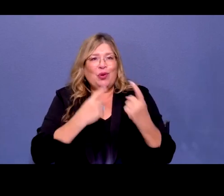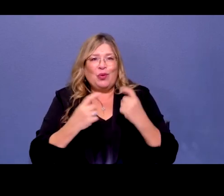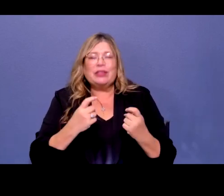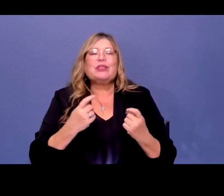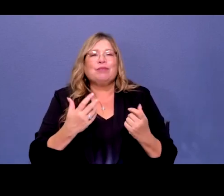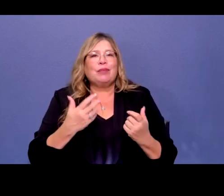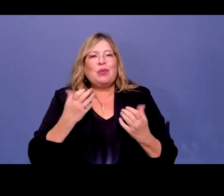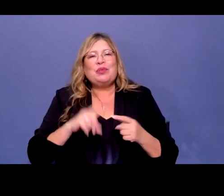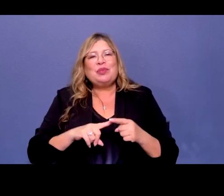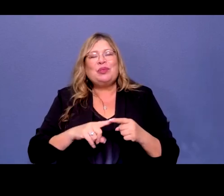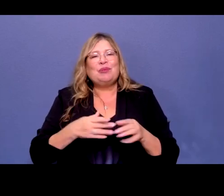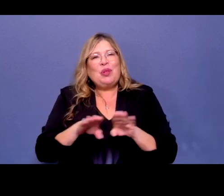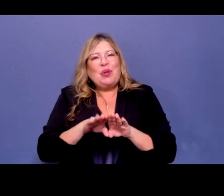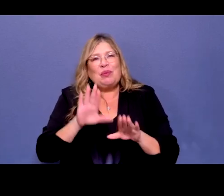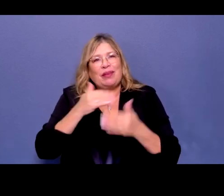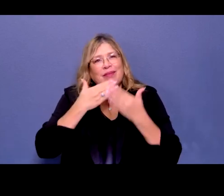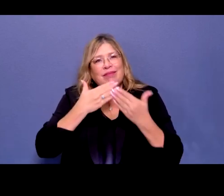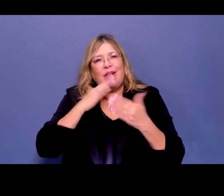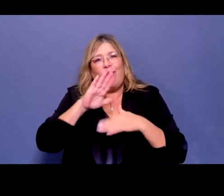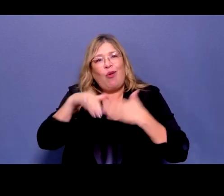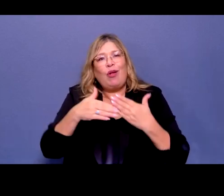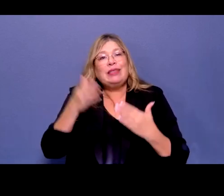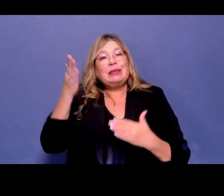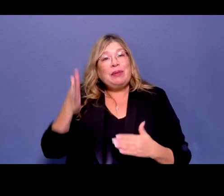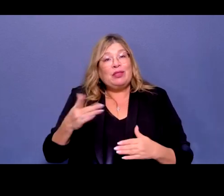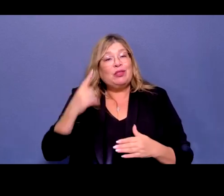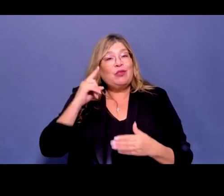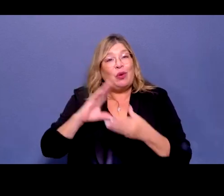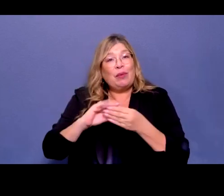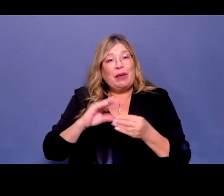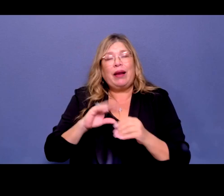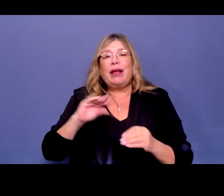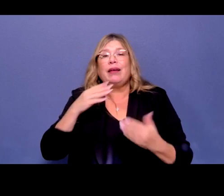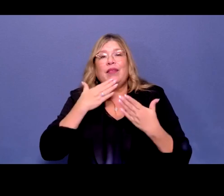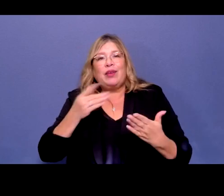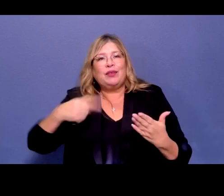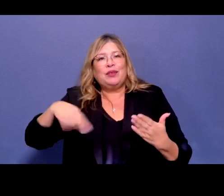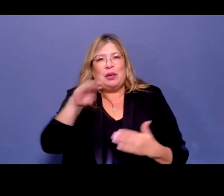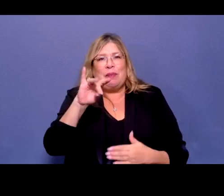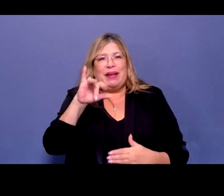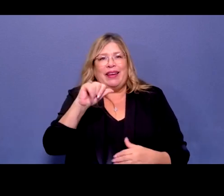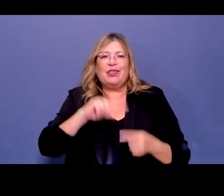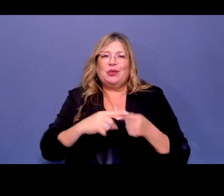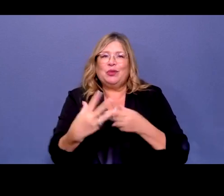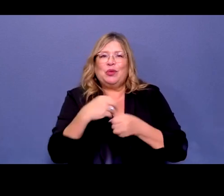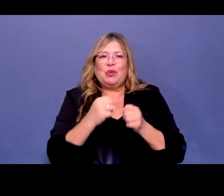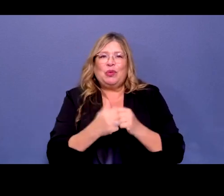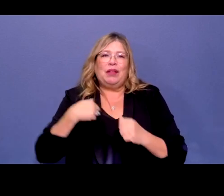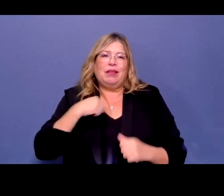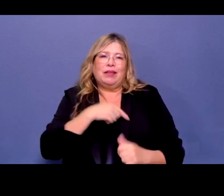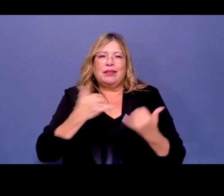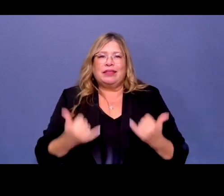speakers for attending and media for taking the time to be with us today. Thank you so much.